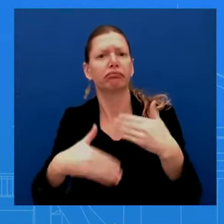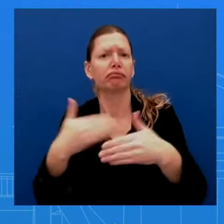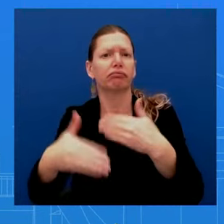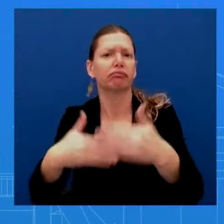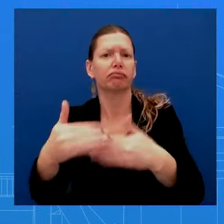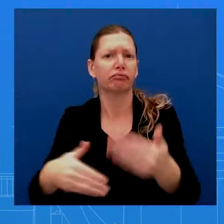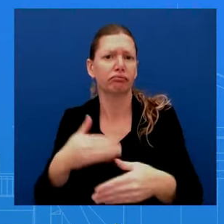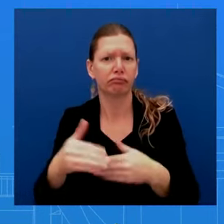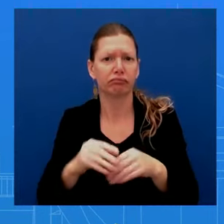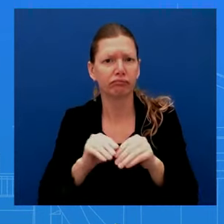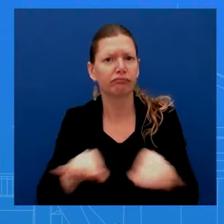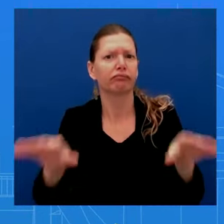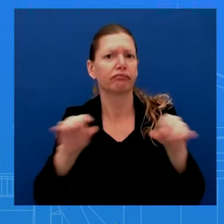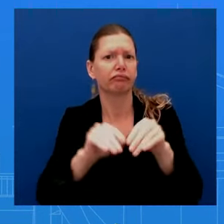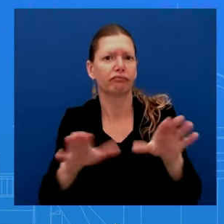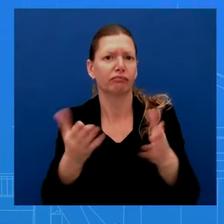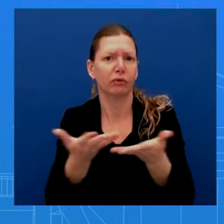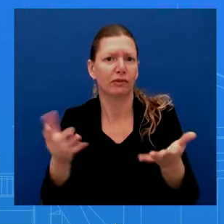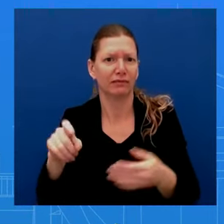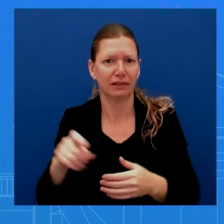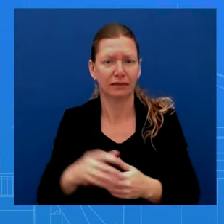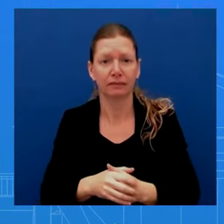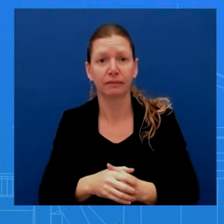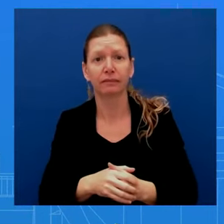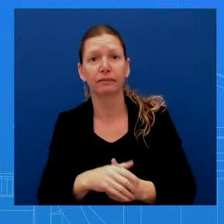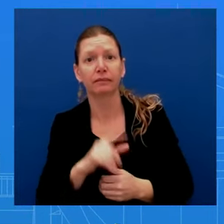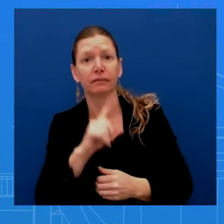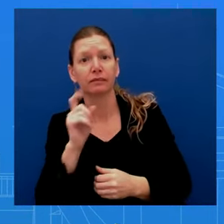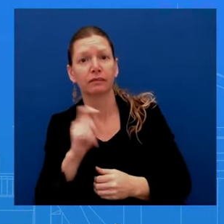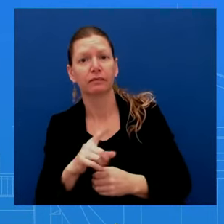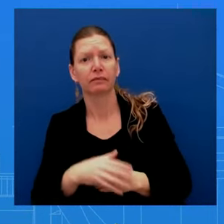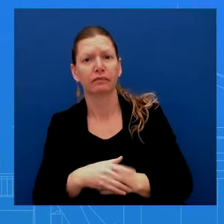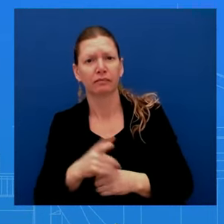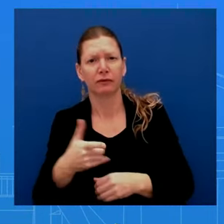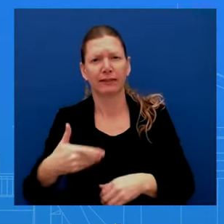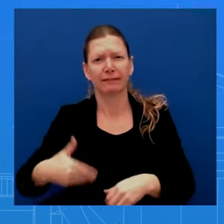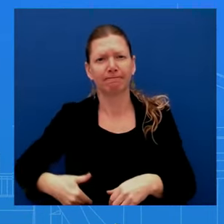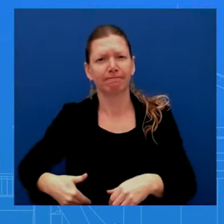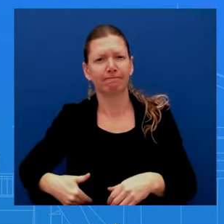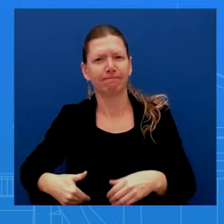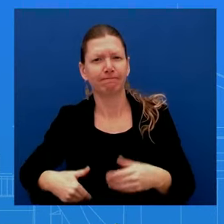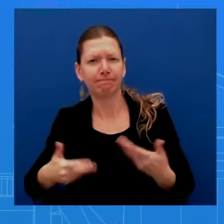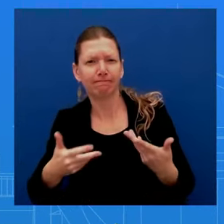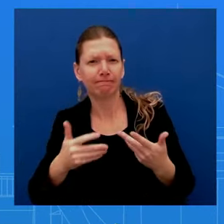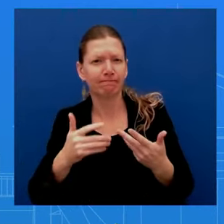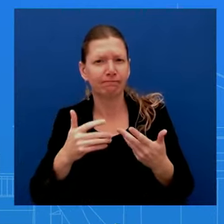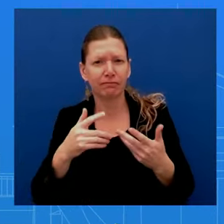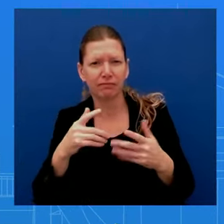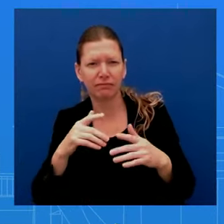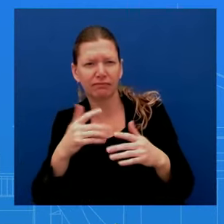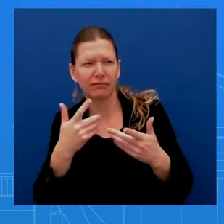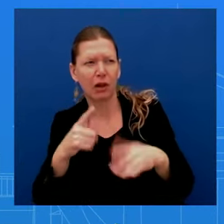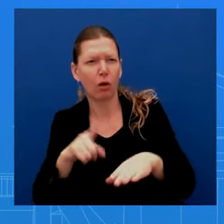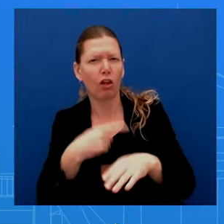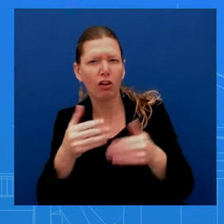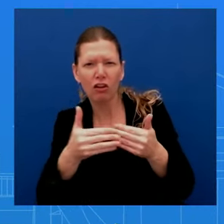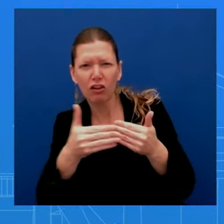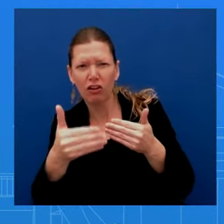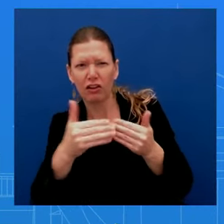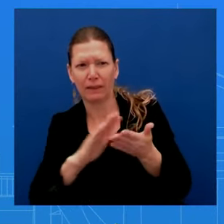how long before this becomes a bigger issue? Is it days or weeks? Yes. So we'll continue monitoring.